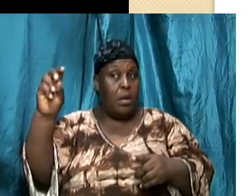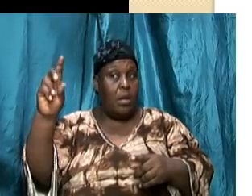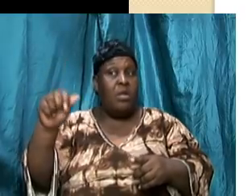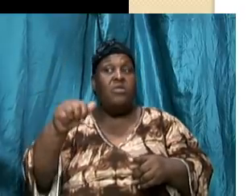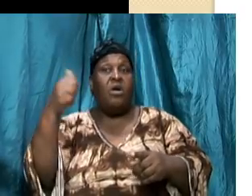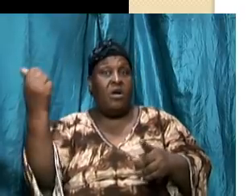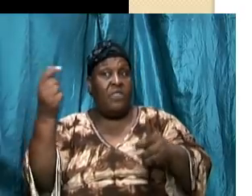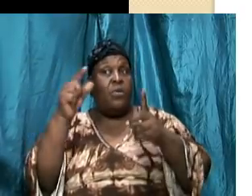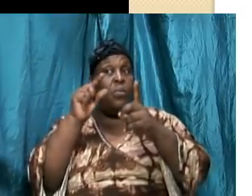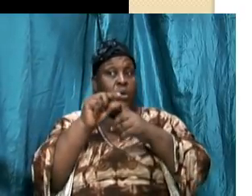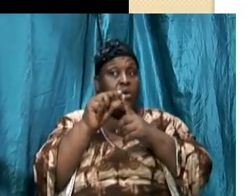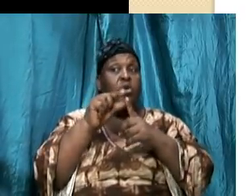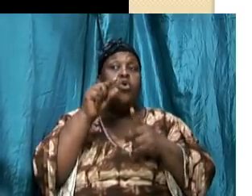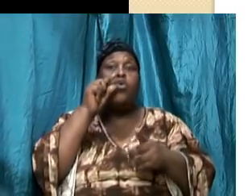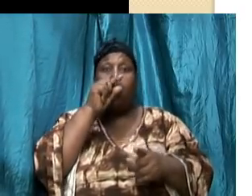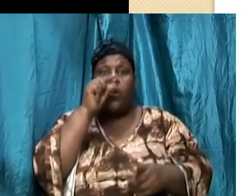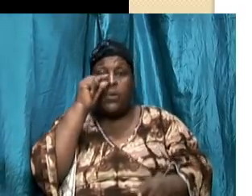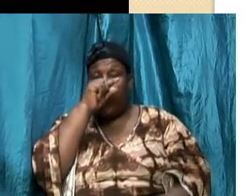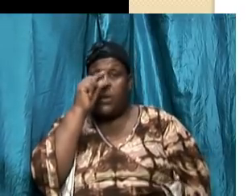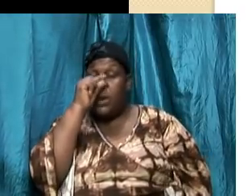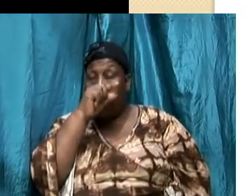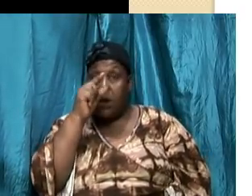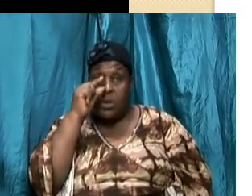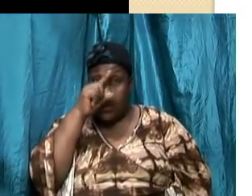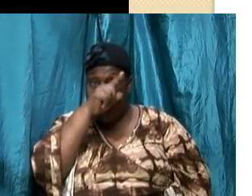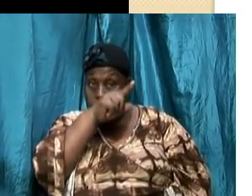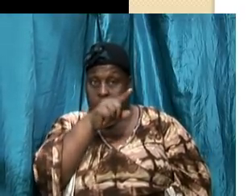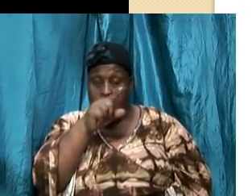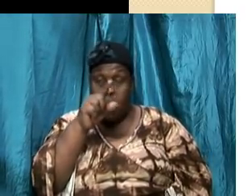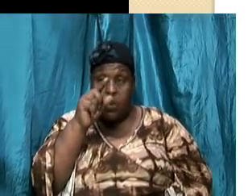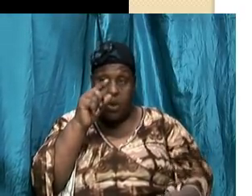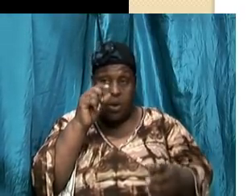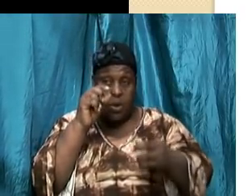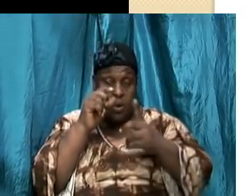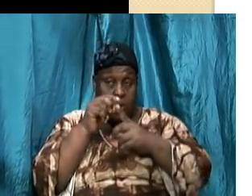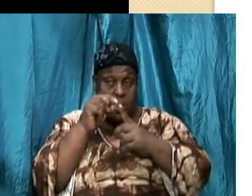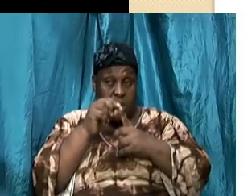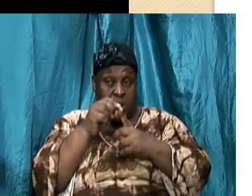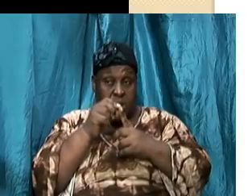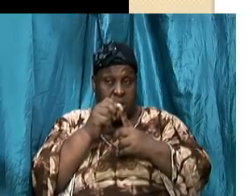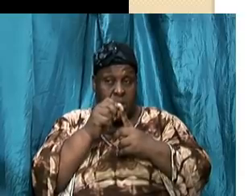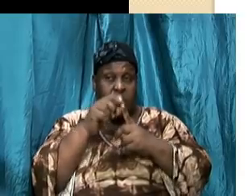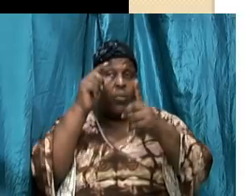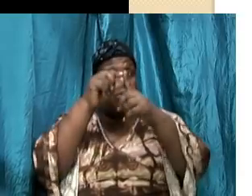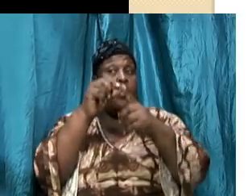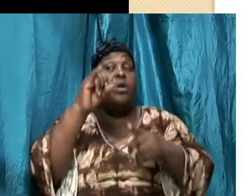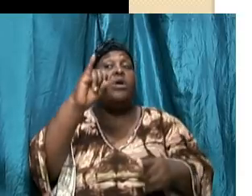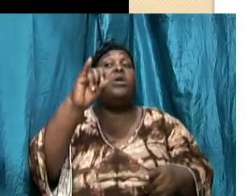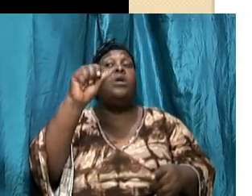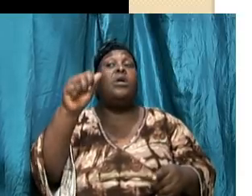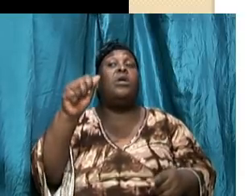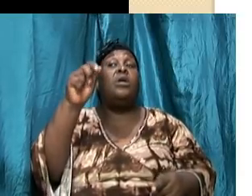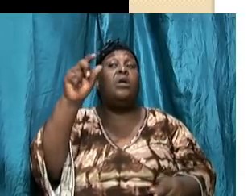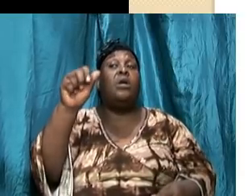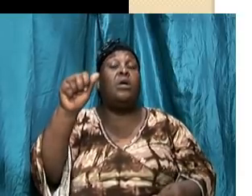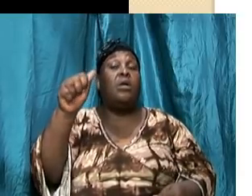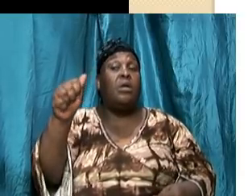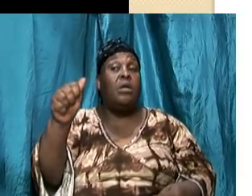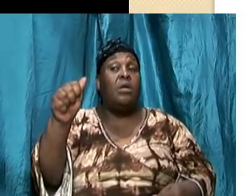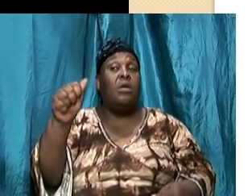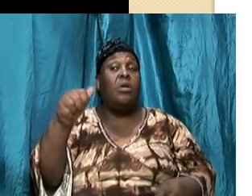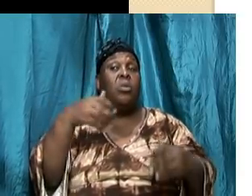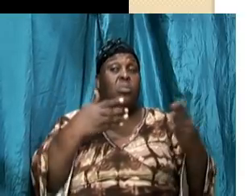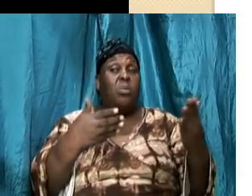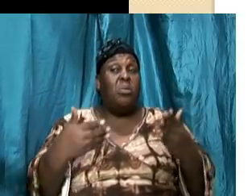that Greek word from which we get devil now dia the word dia carries the idea of